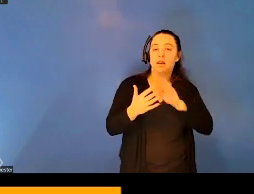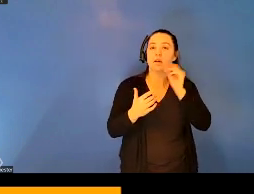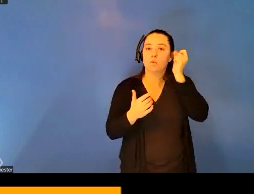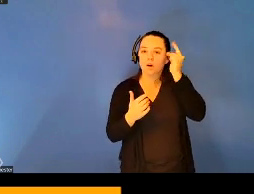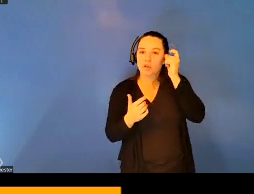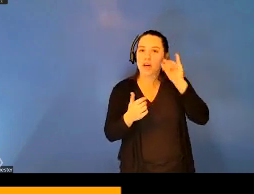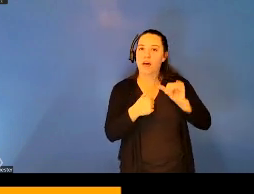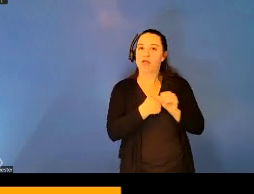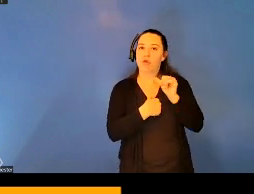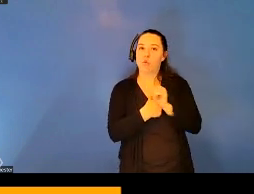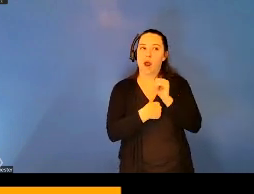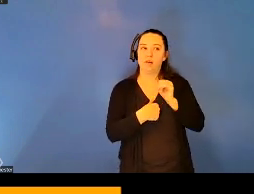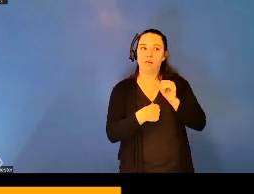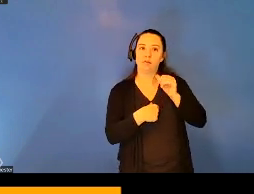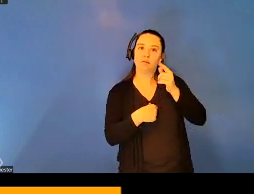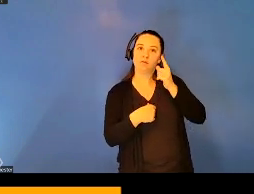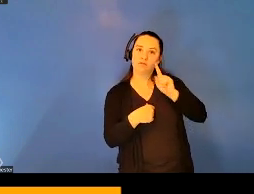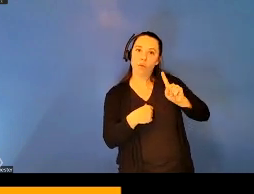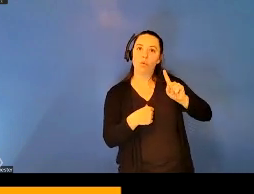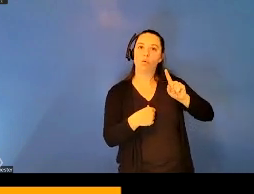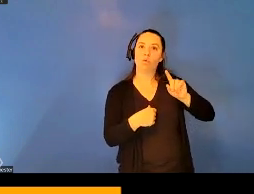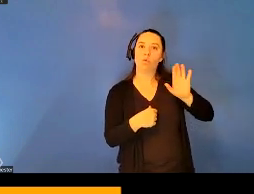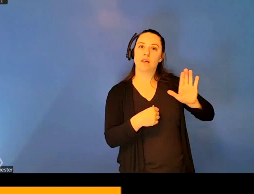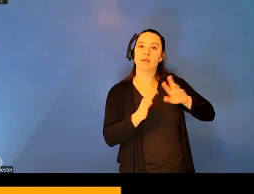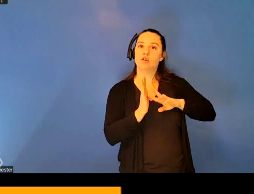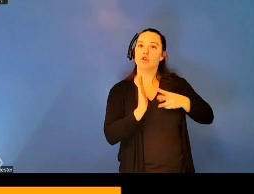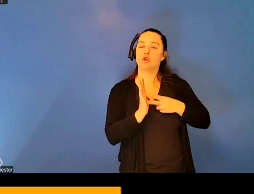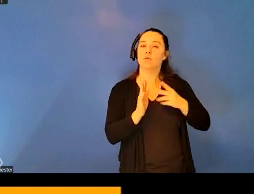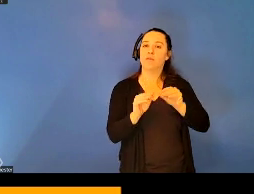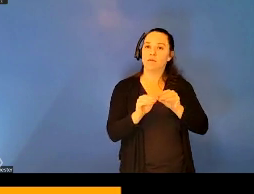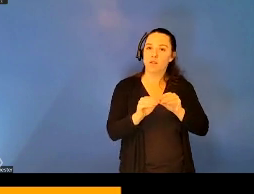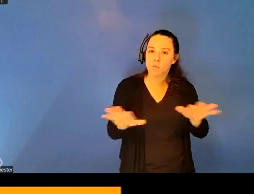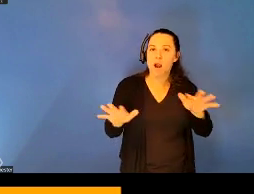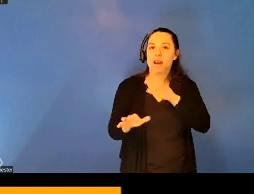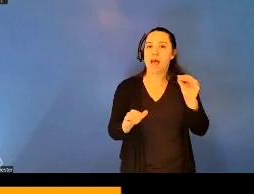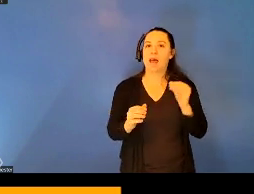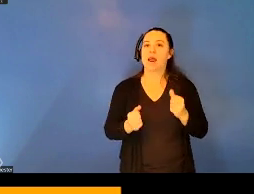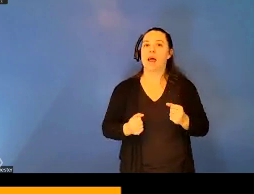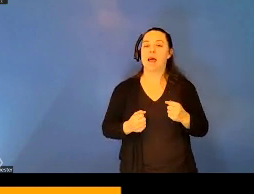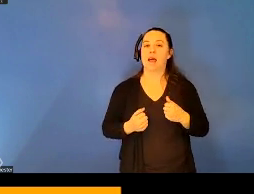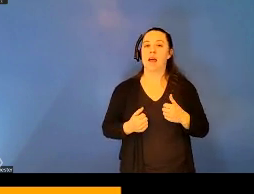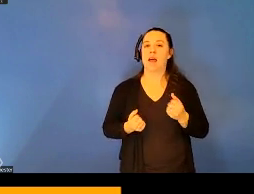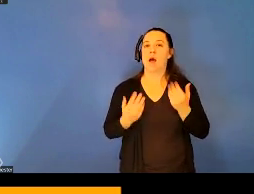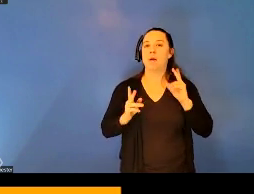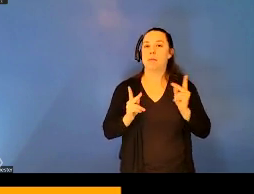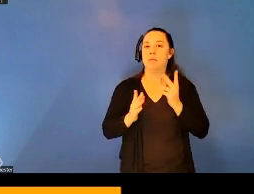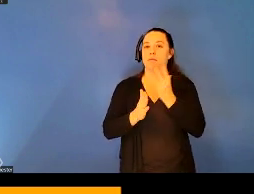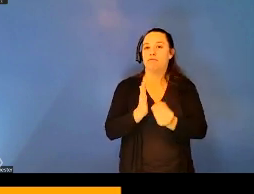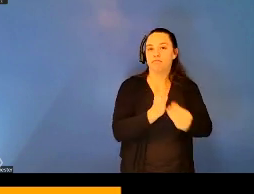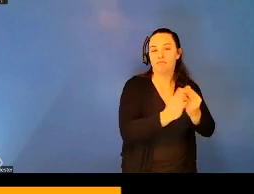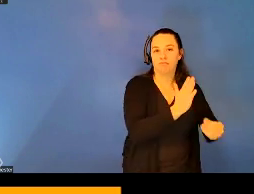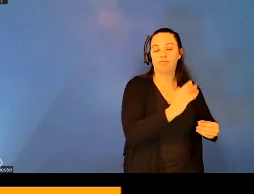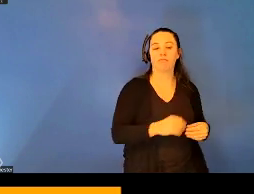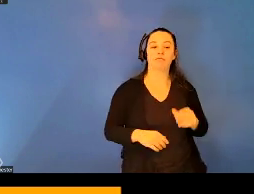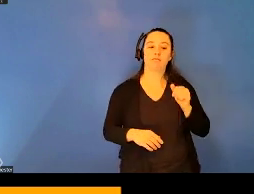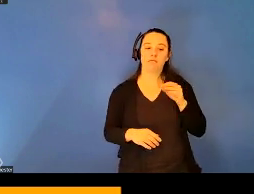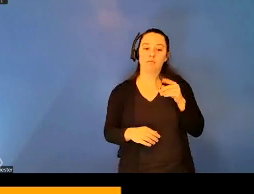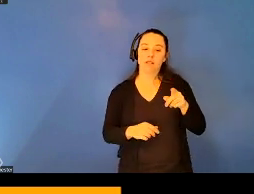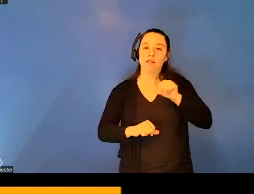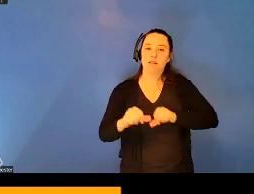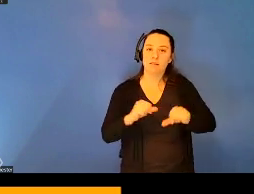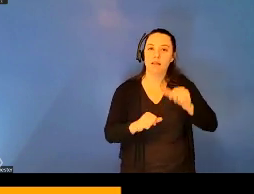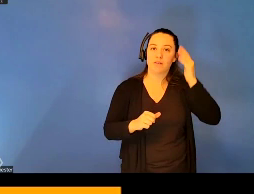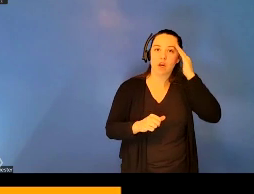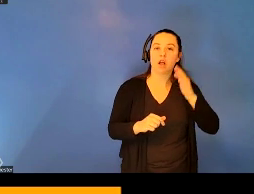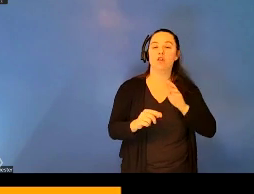terms of the spread of its spread and lives lost. This approach might apply techniques and policies, scientific knowledge and practices of public health